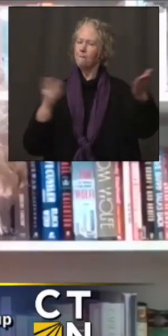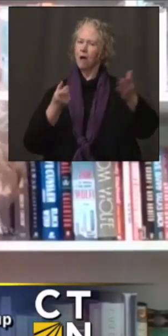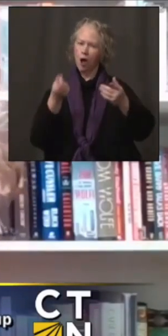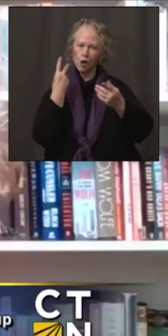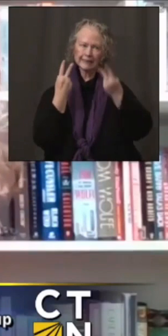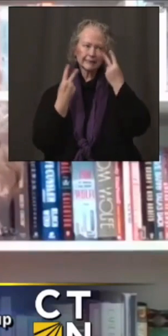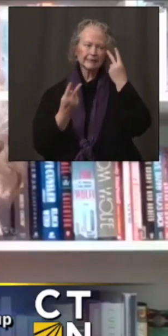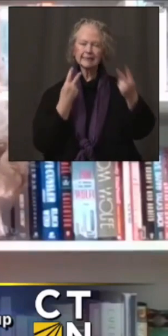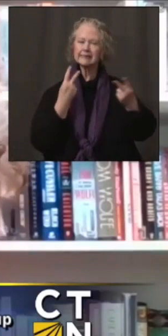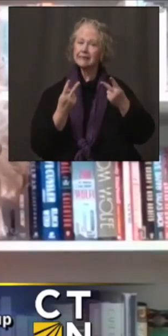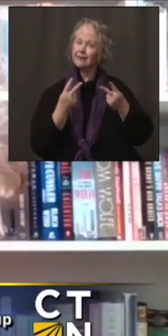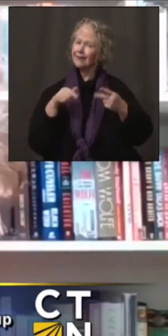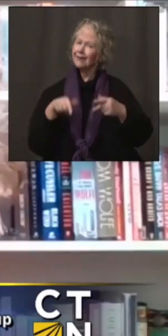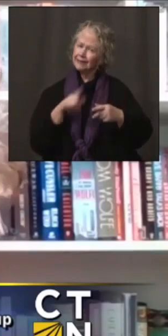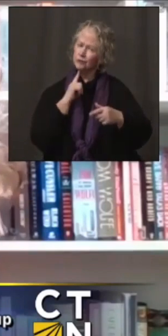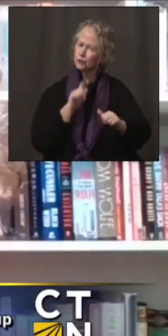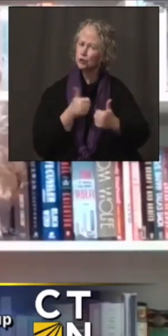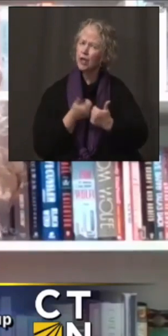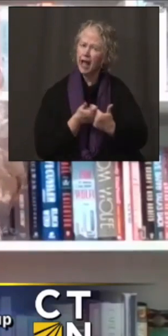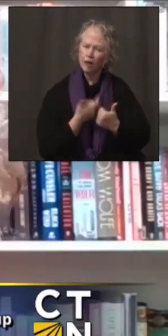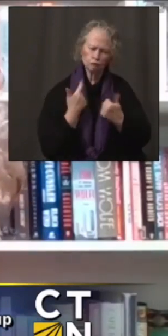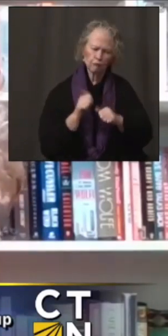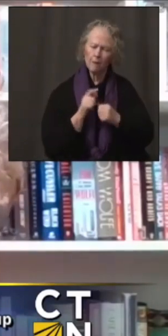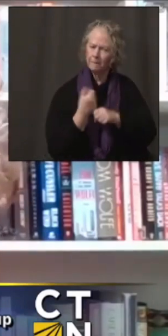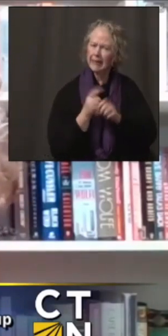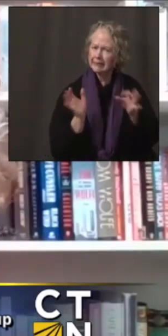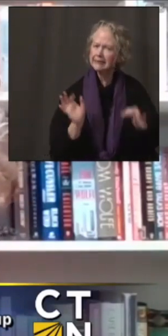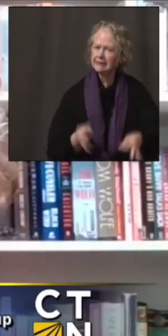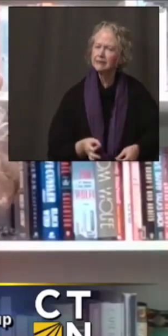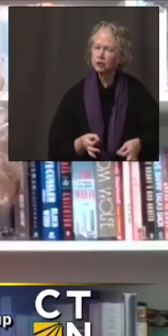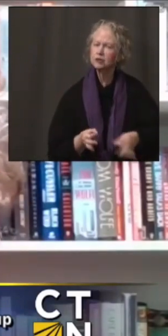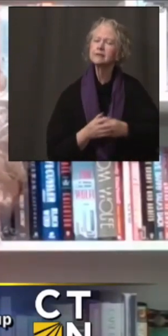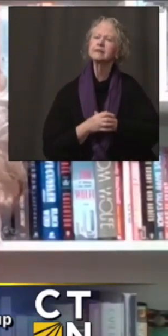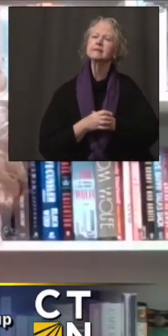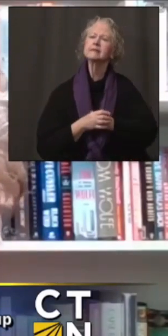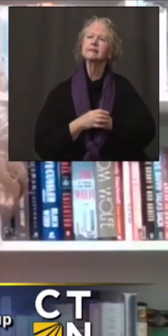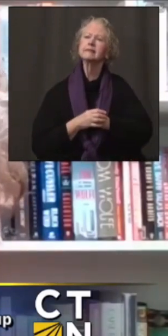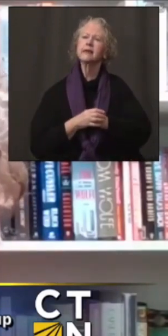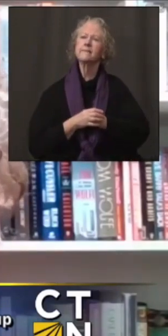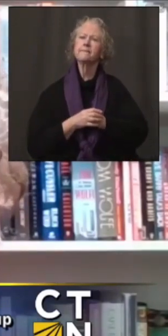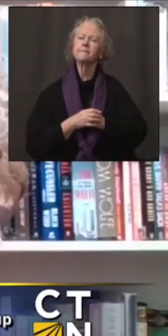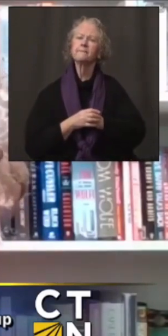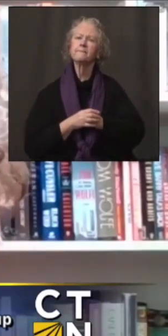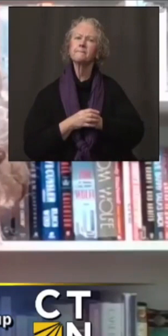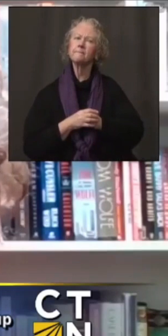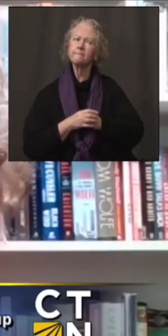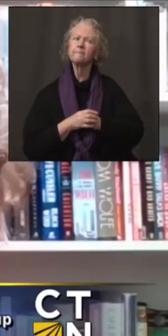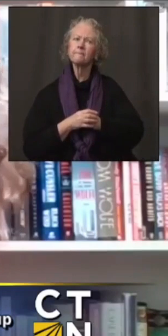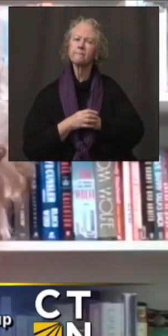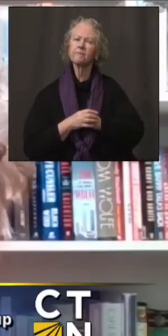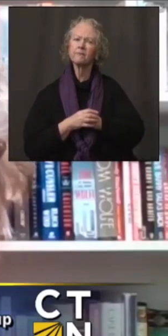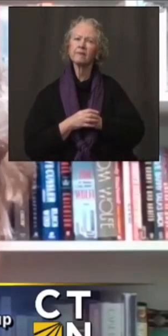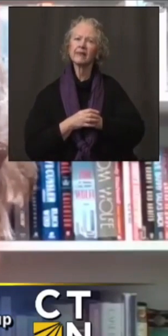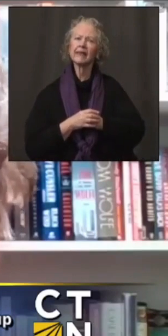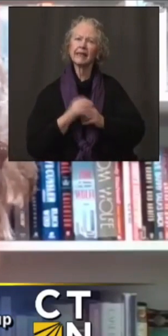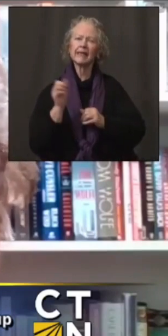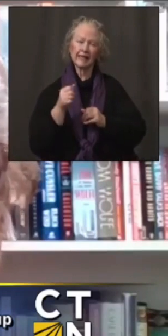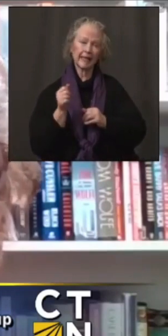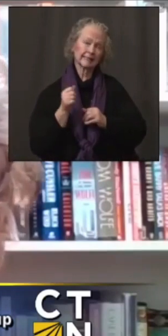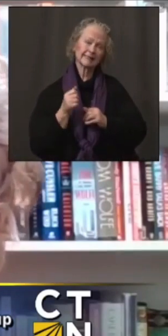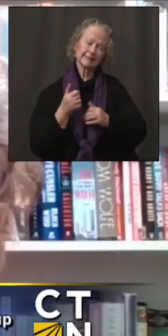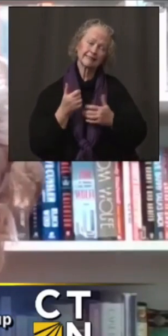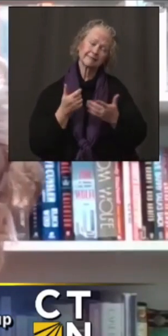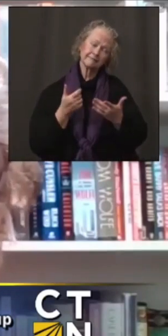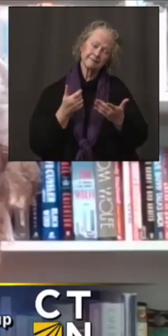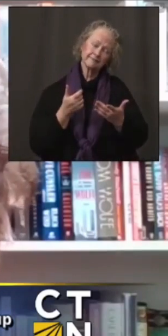of really difficult challenges that are involved in making these allocation decisions. So yeah, there are still,